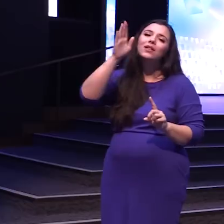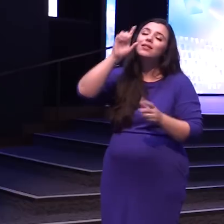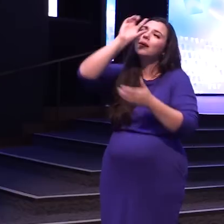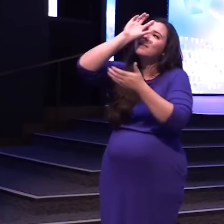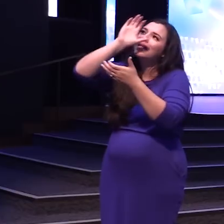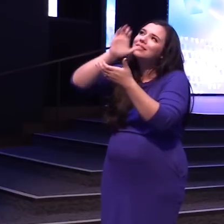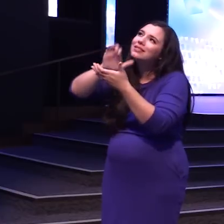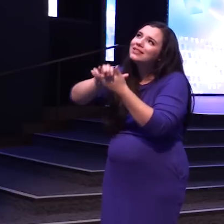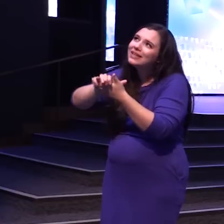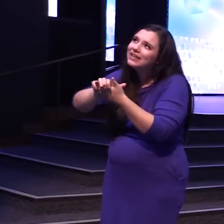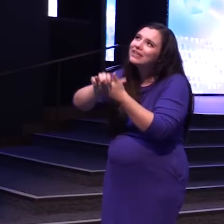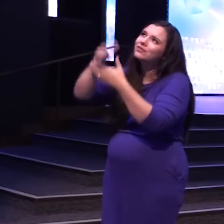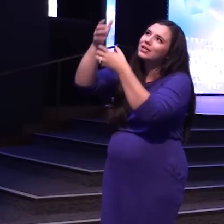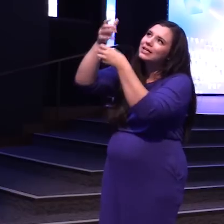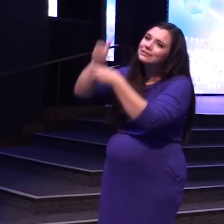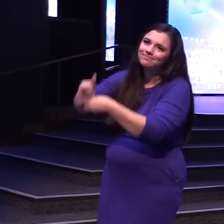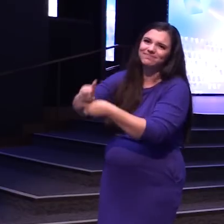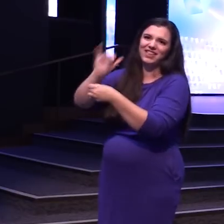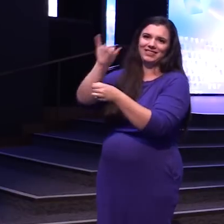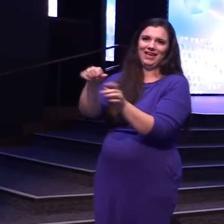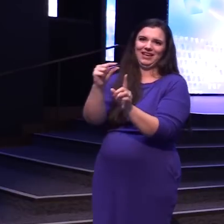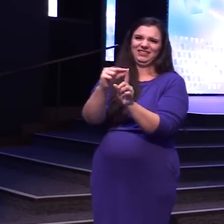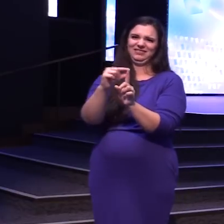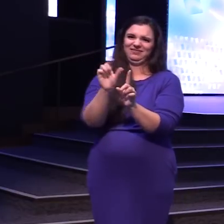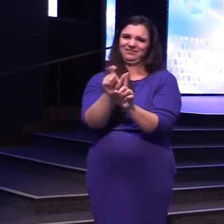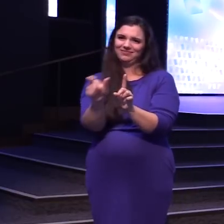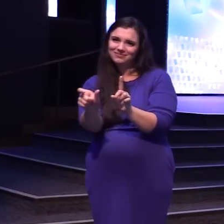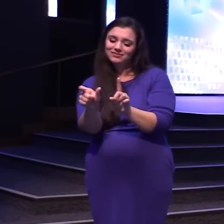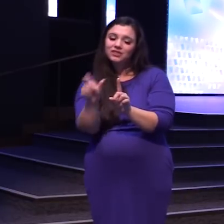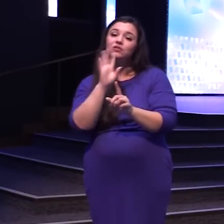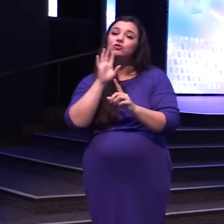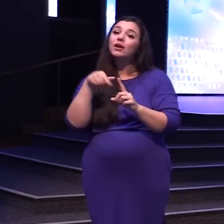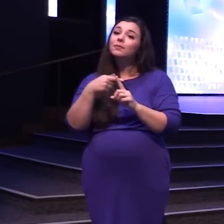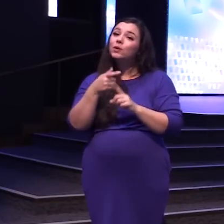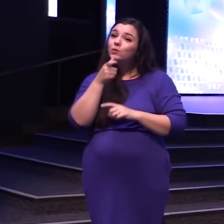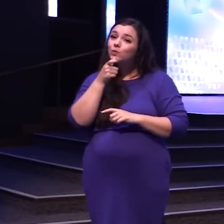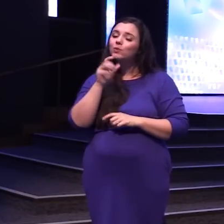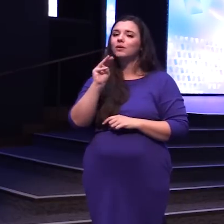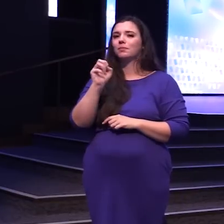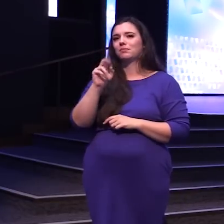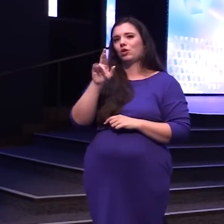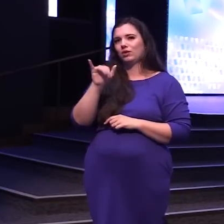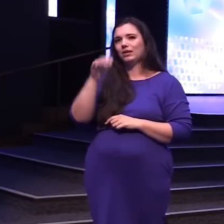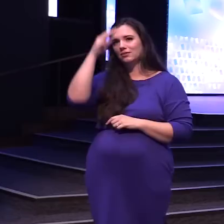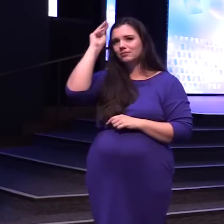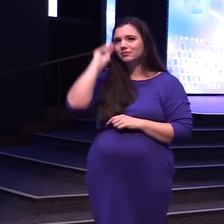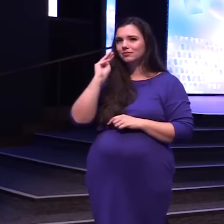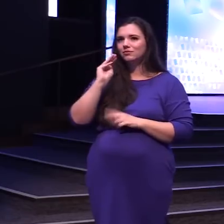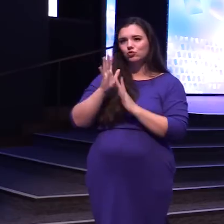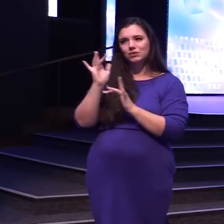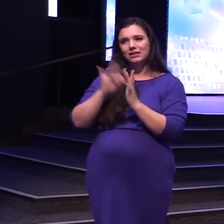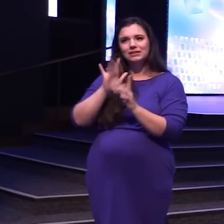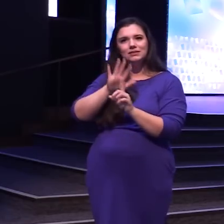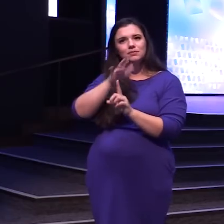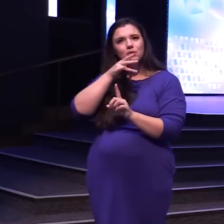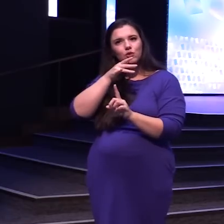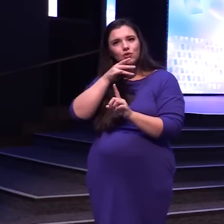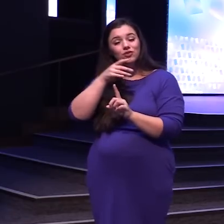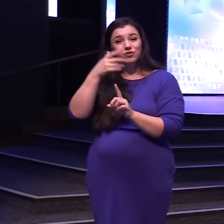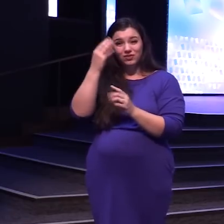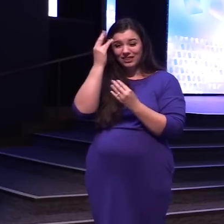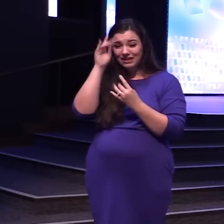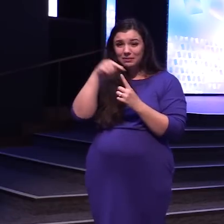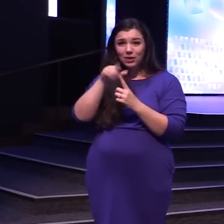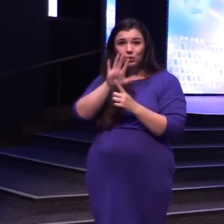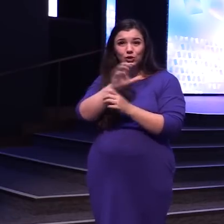believed And that That verse Is talking about Mary The mother of Jesus Think of the road She had to walk